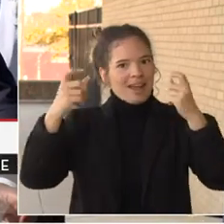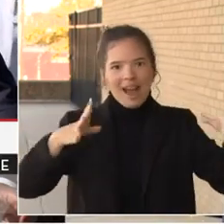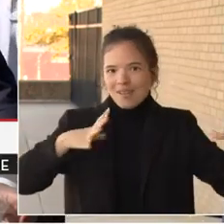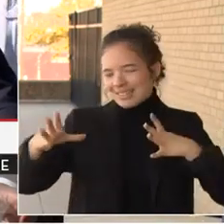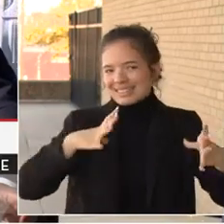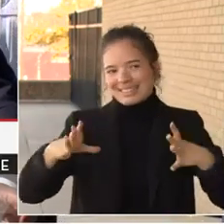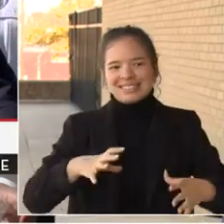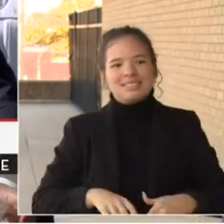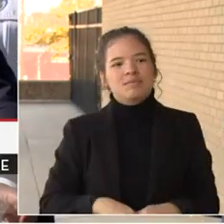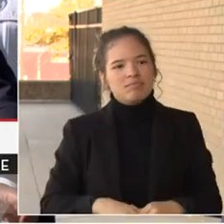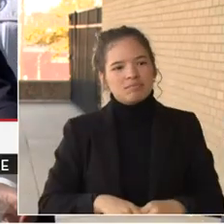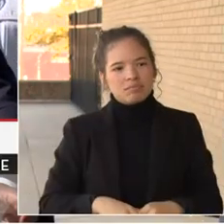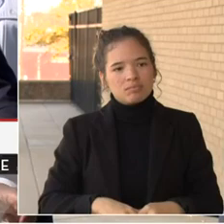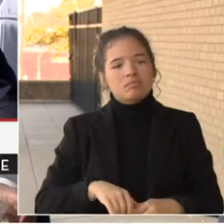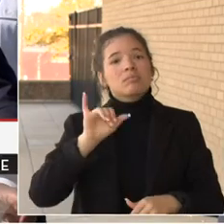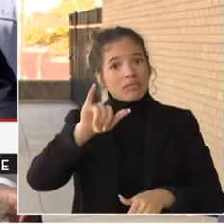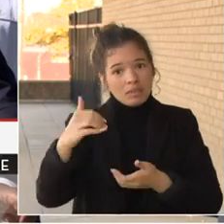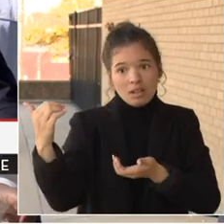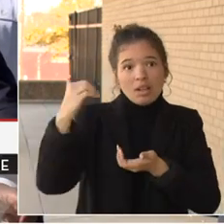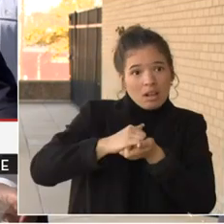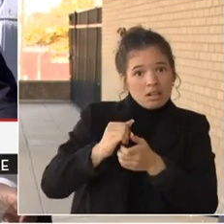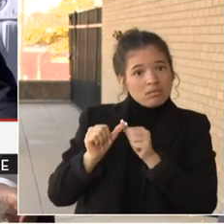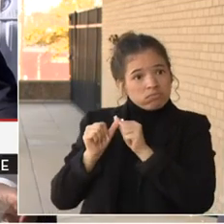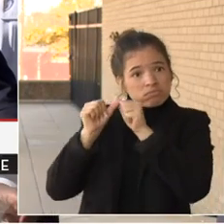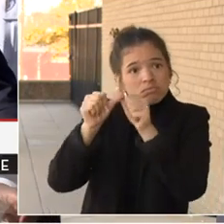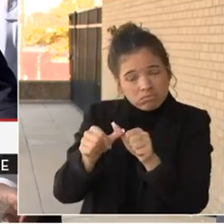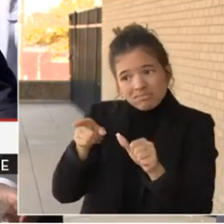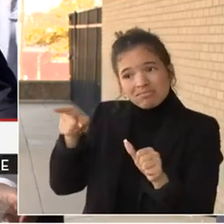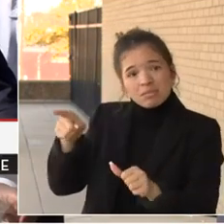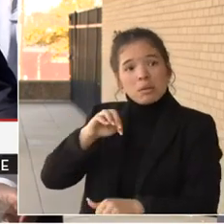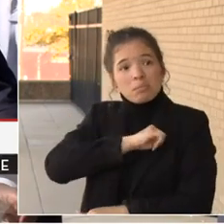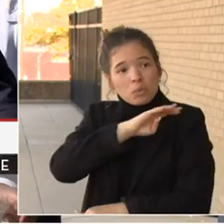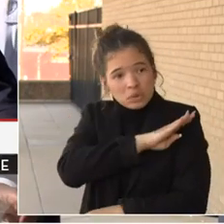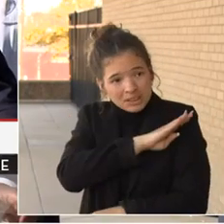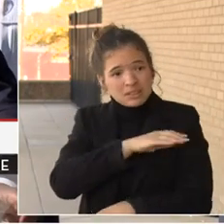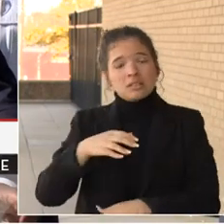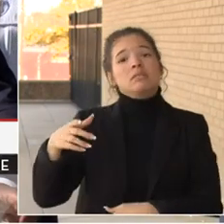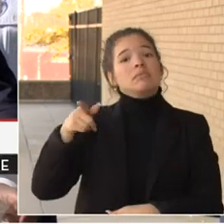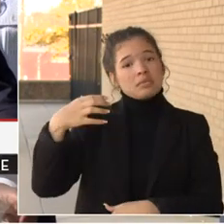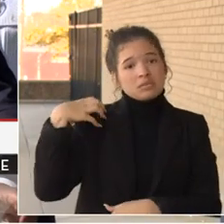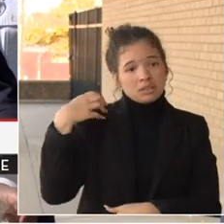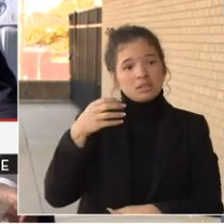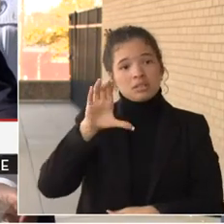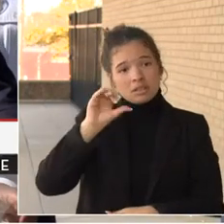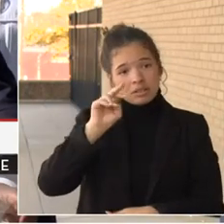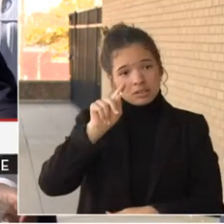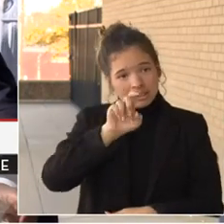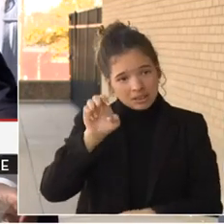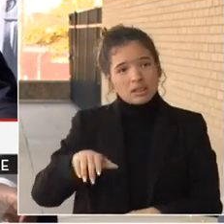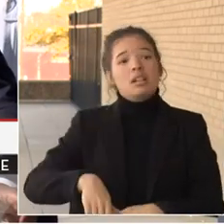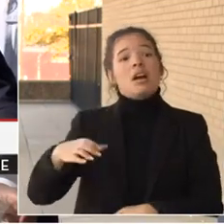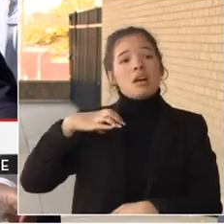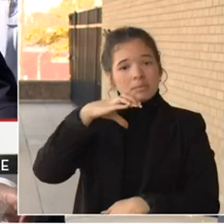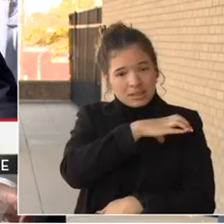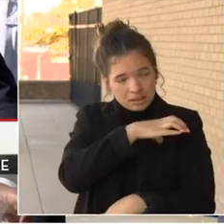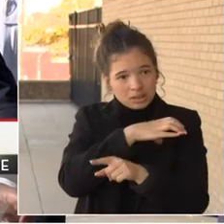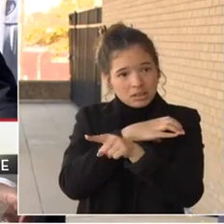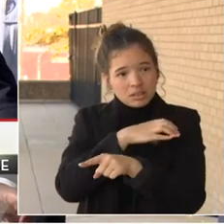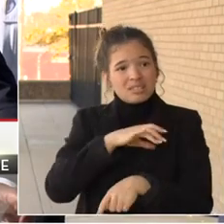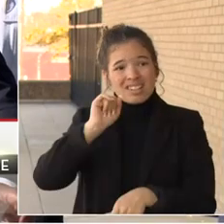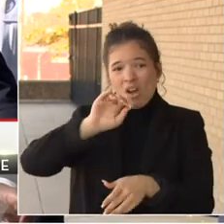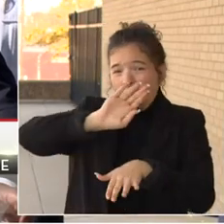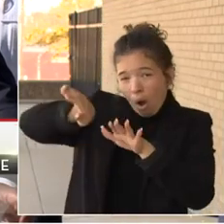partnership with Mayor Bowser, Chief Conte, the ANC commissioners, all the wonderful civic leadership and